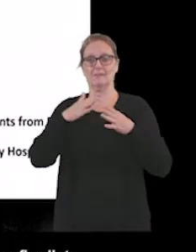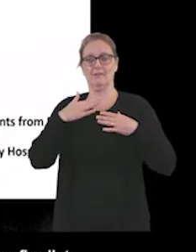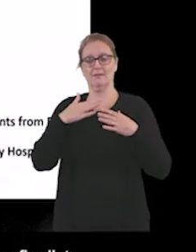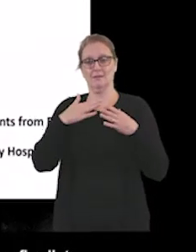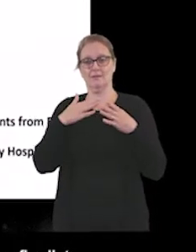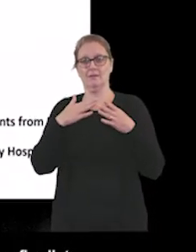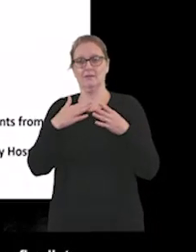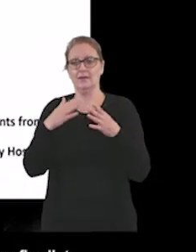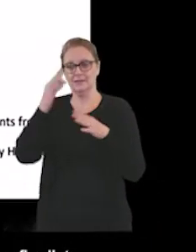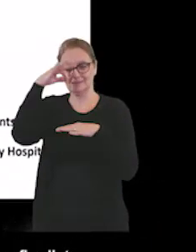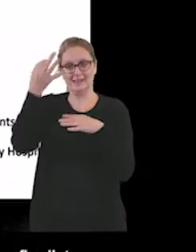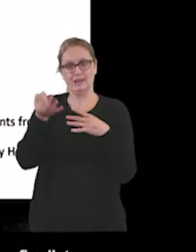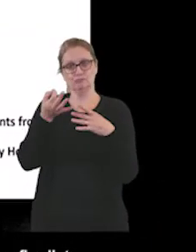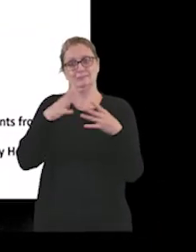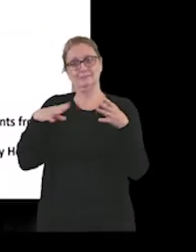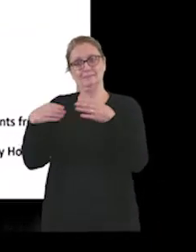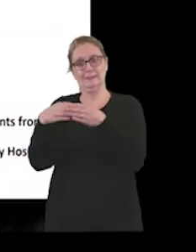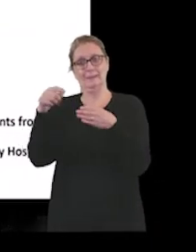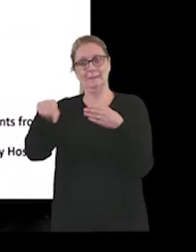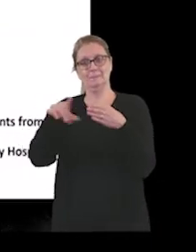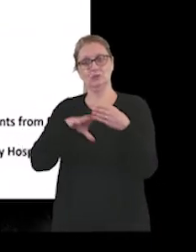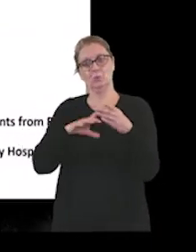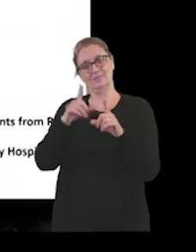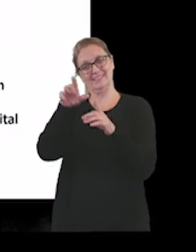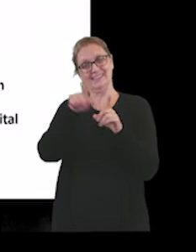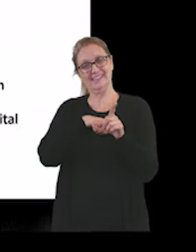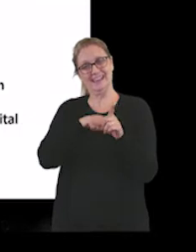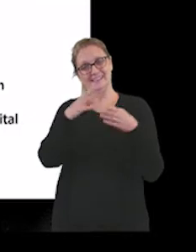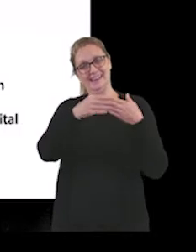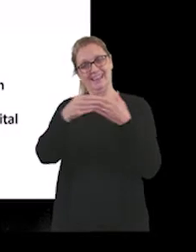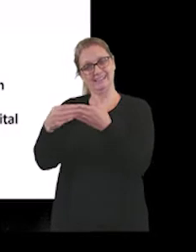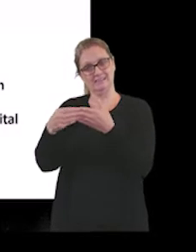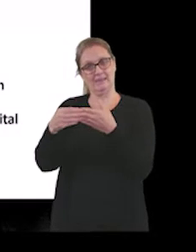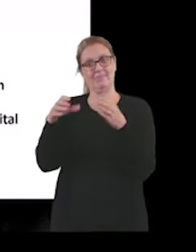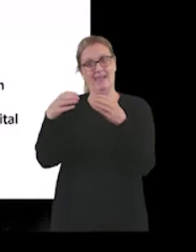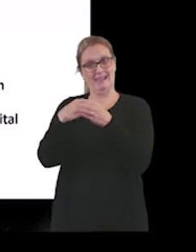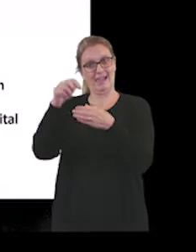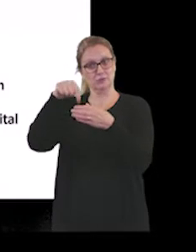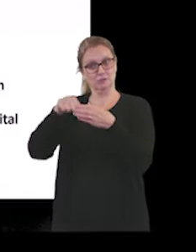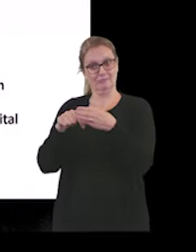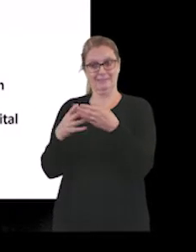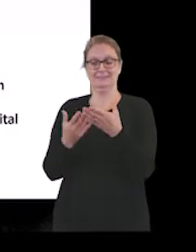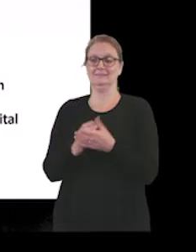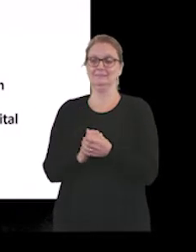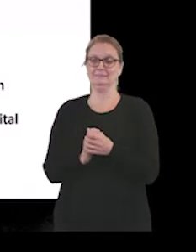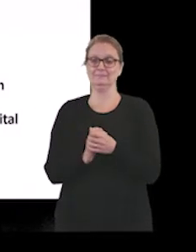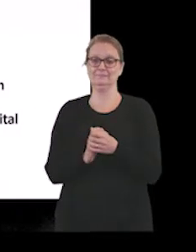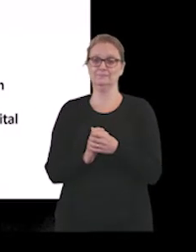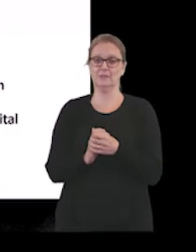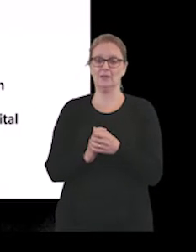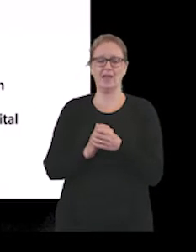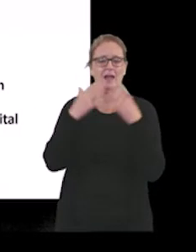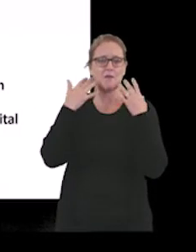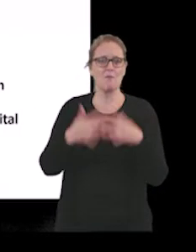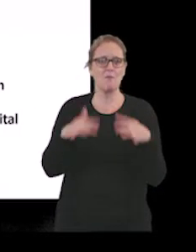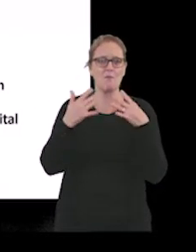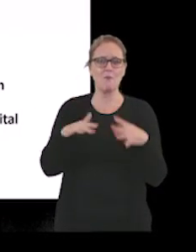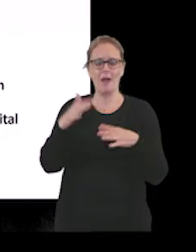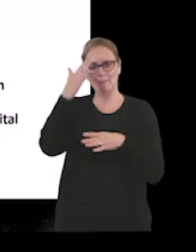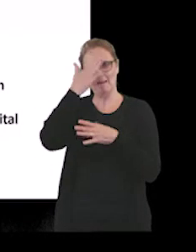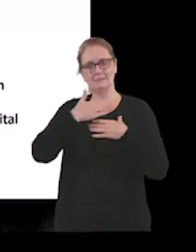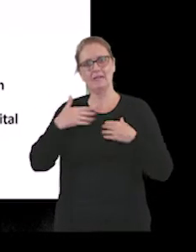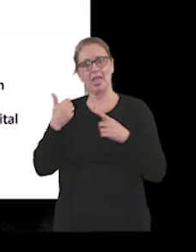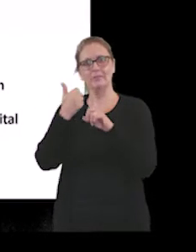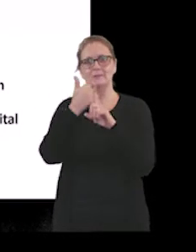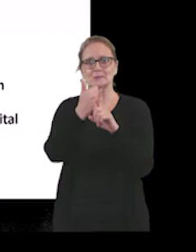was a finalist in the nurse leader of the year category. And our amazing mental health support teams